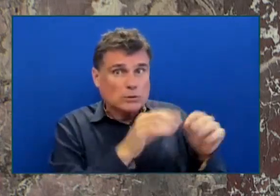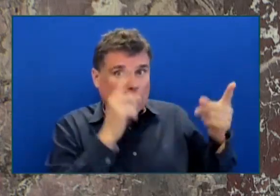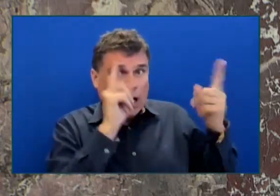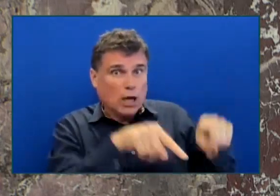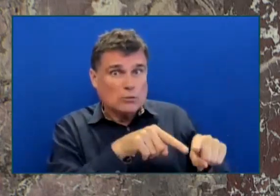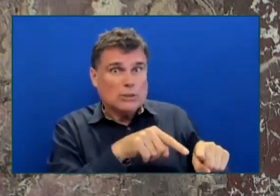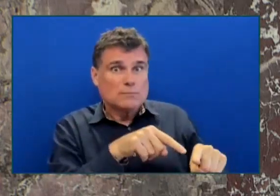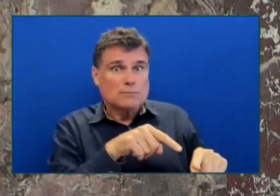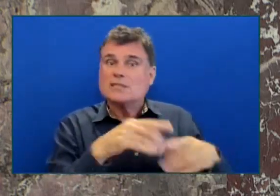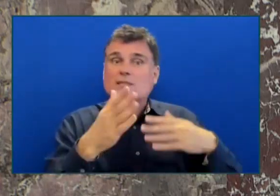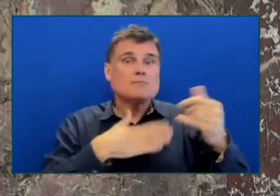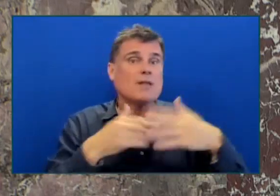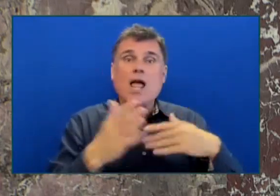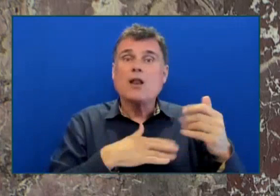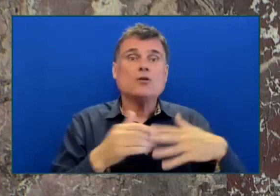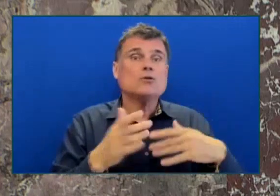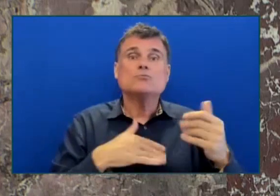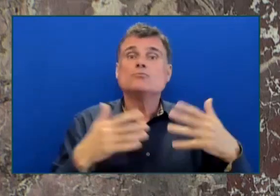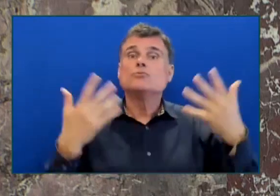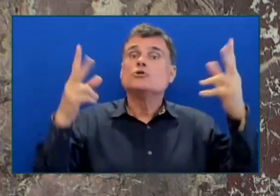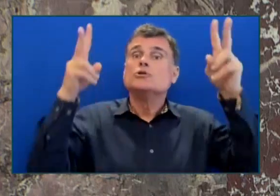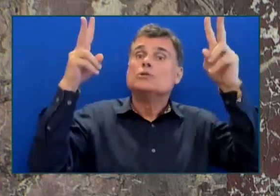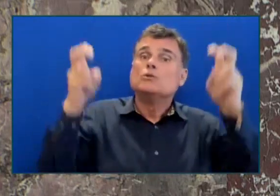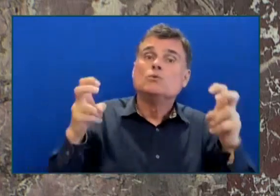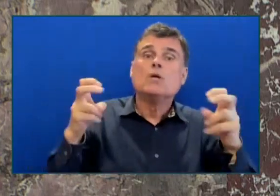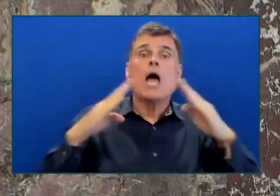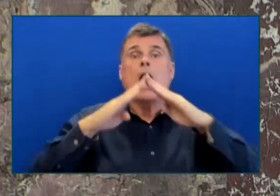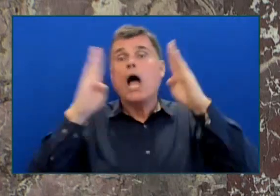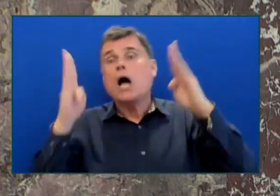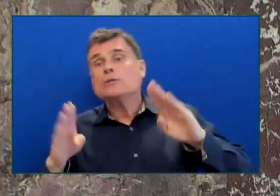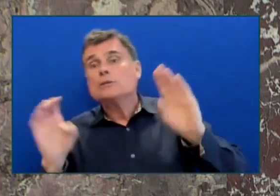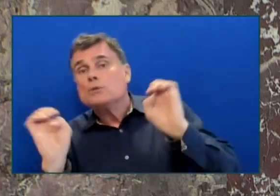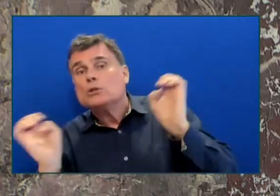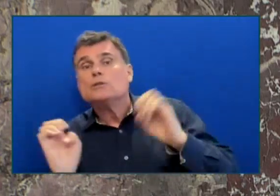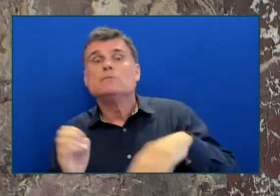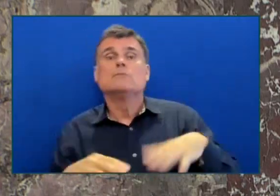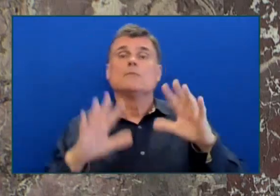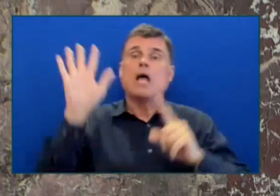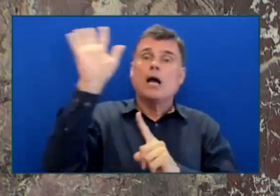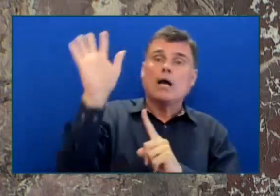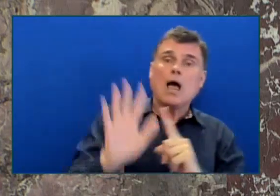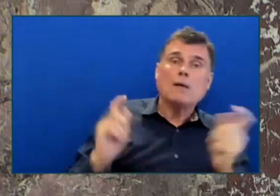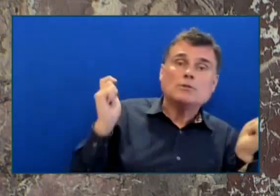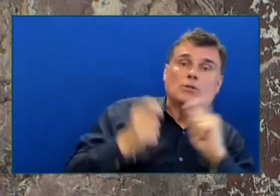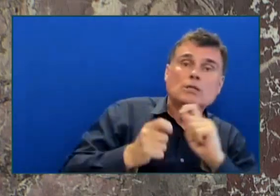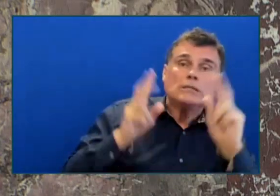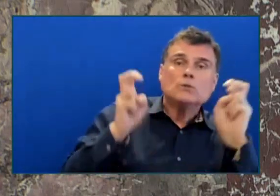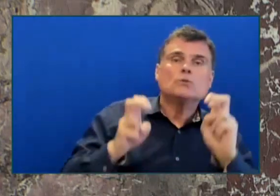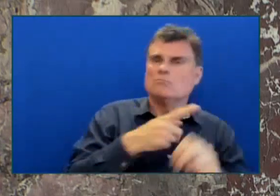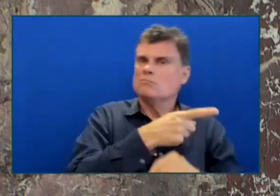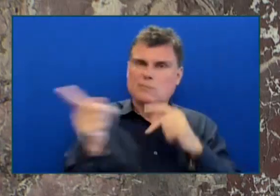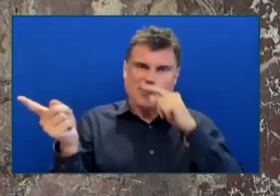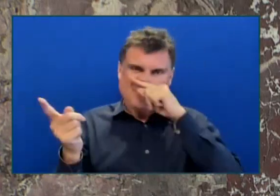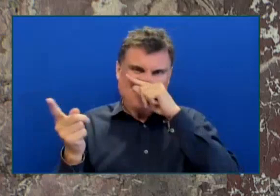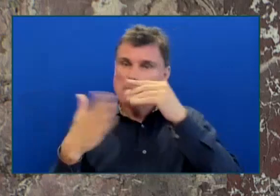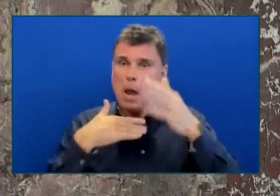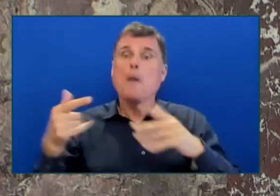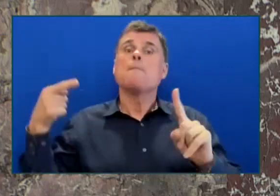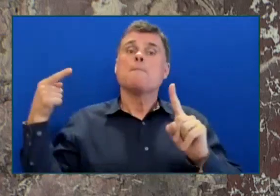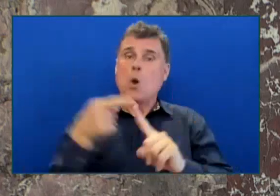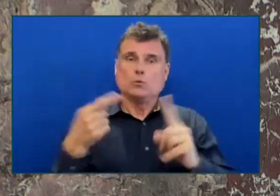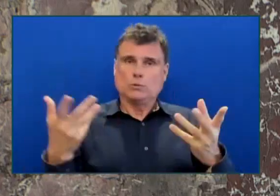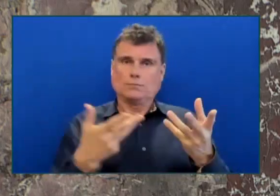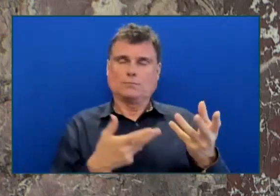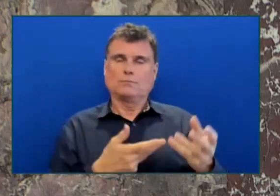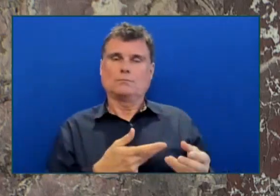This government has introduced whistleblowing legislation First implemented in a core government Now going out to health authorities across